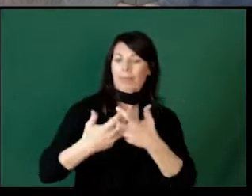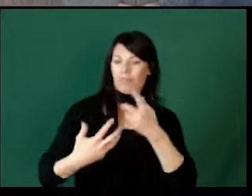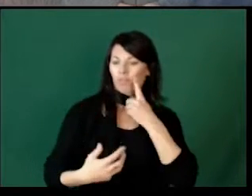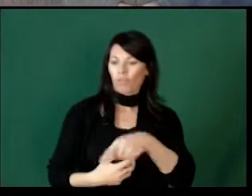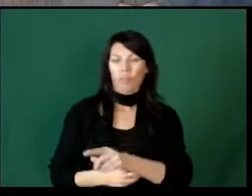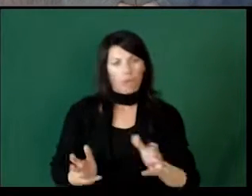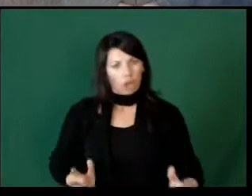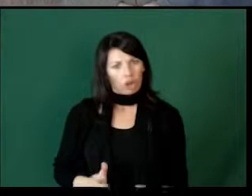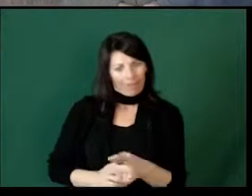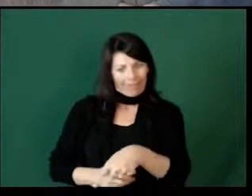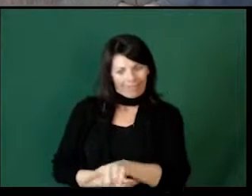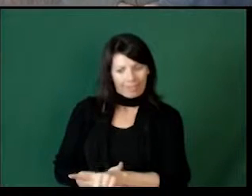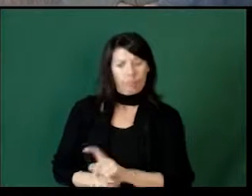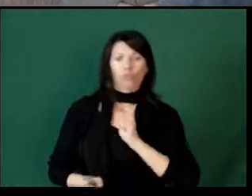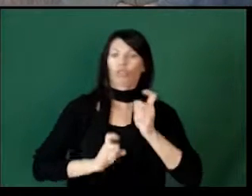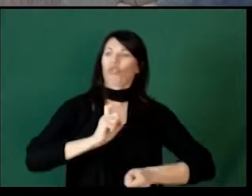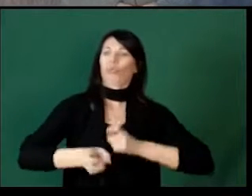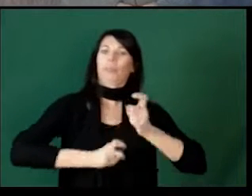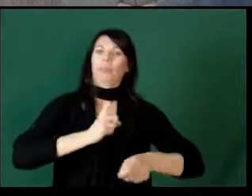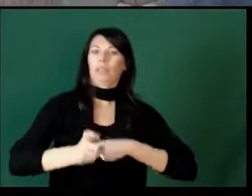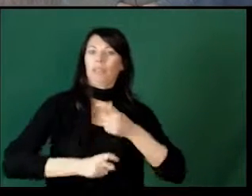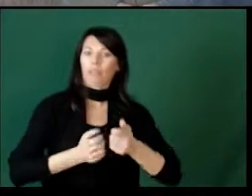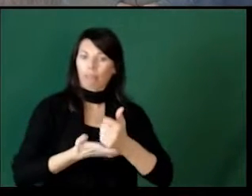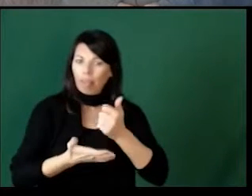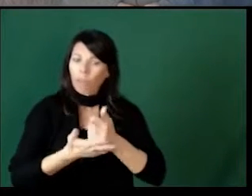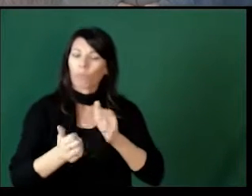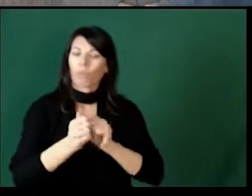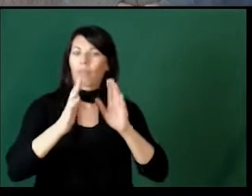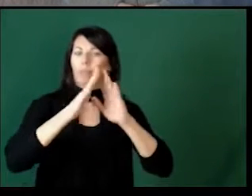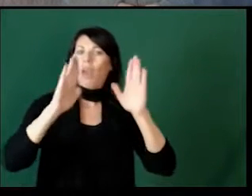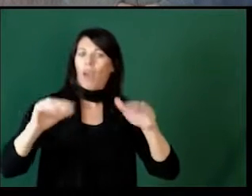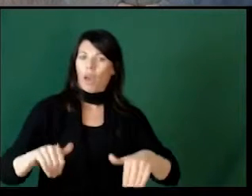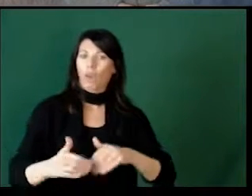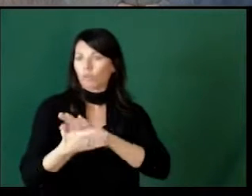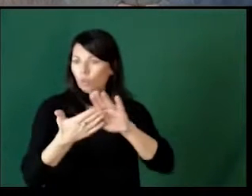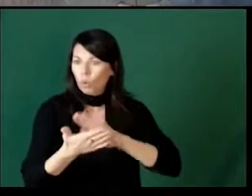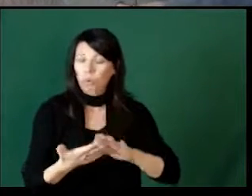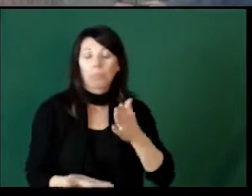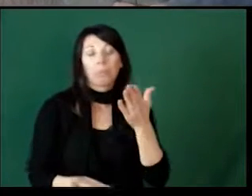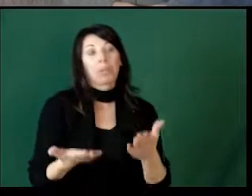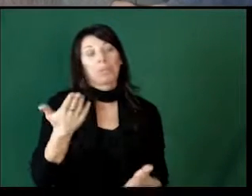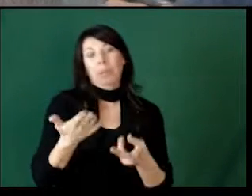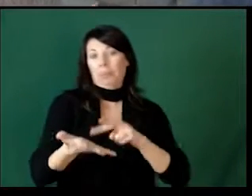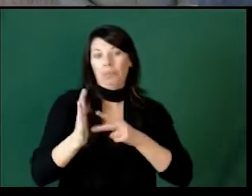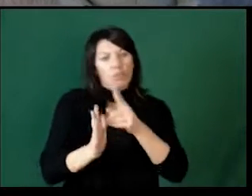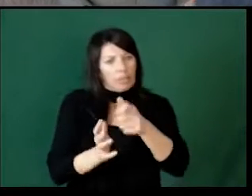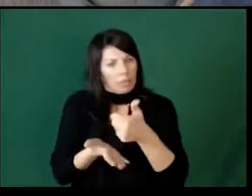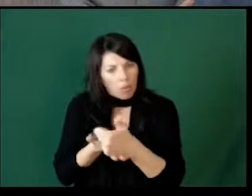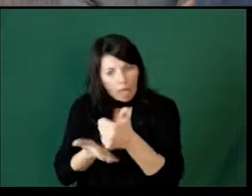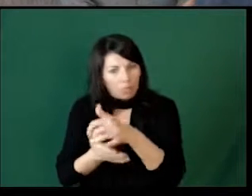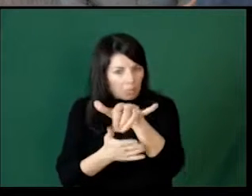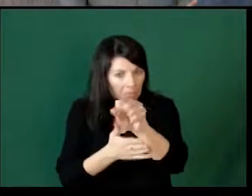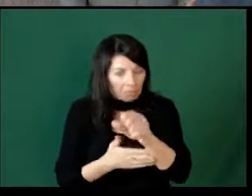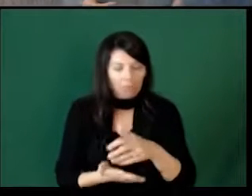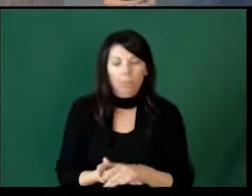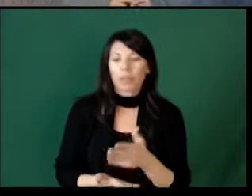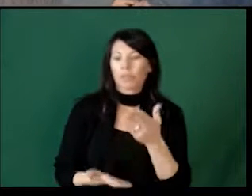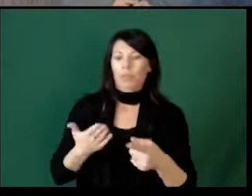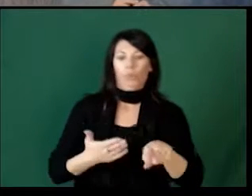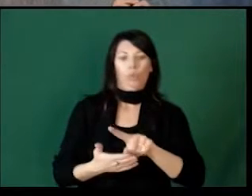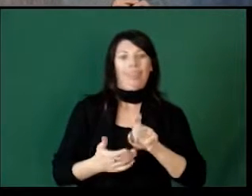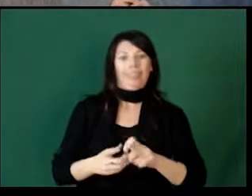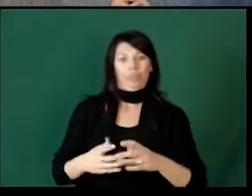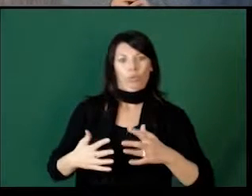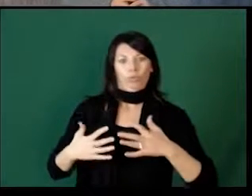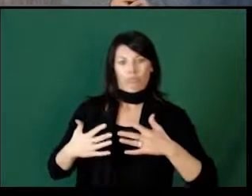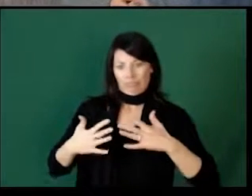good match for them, you need to be encouraging them to be contributing to the household with chores. That may mean that you need to help them. It may